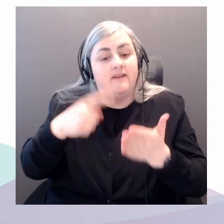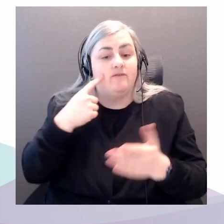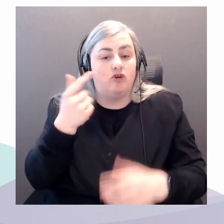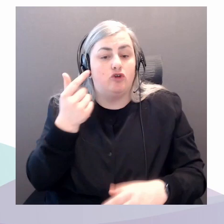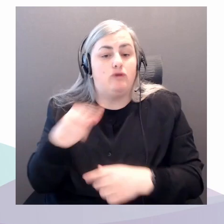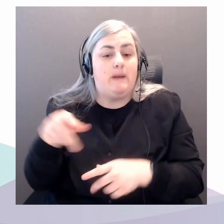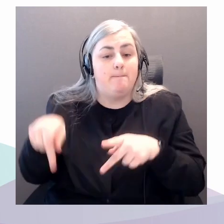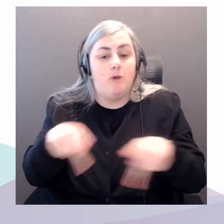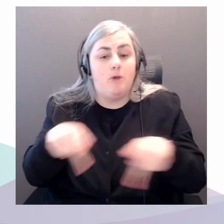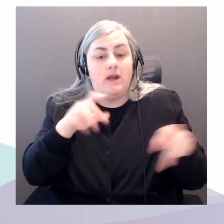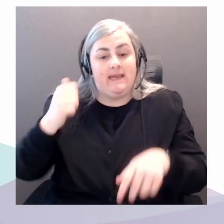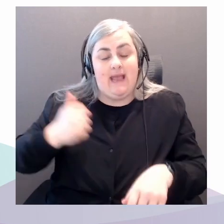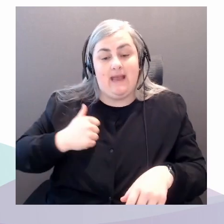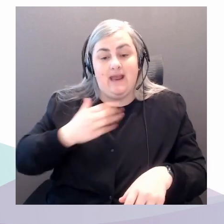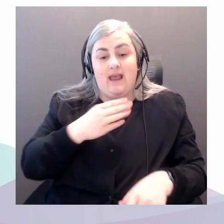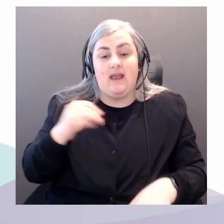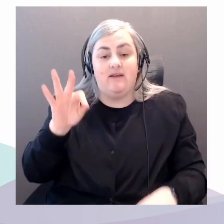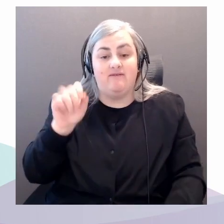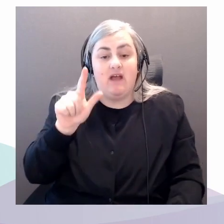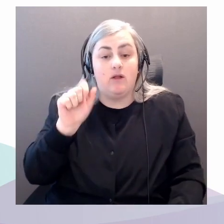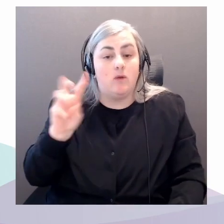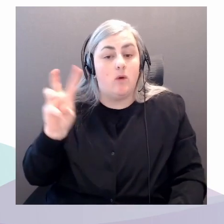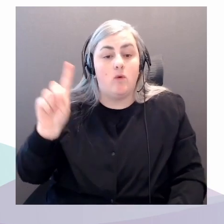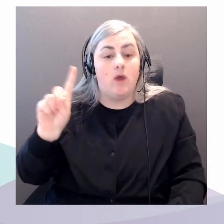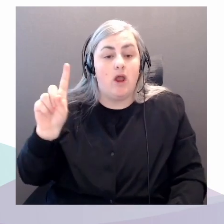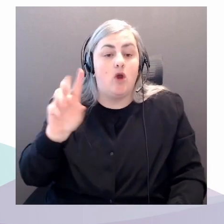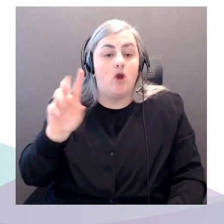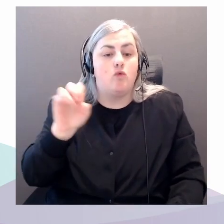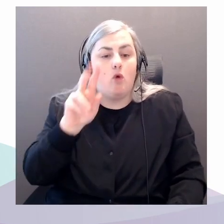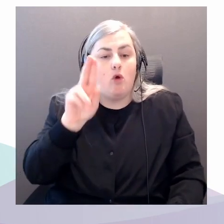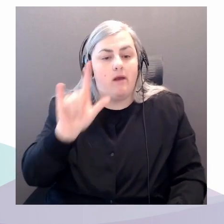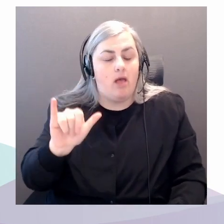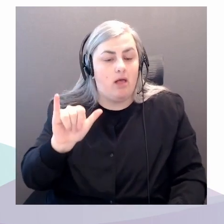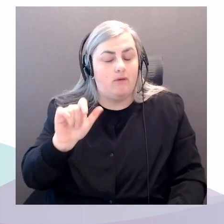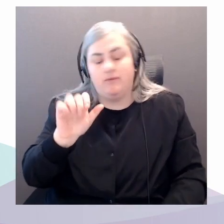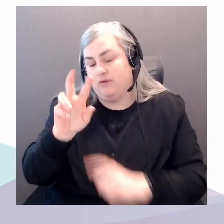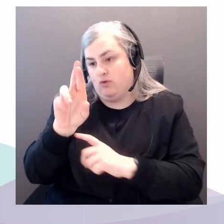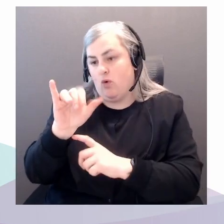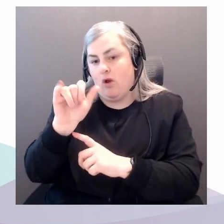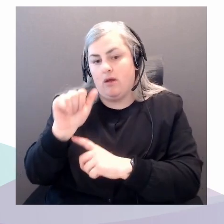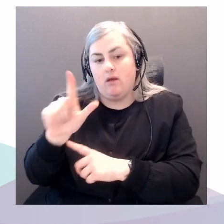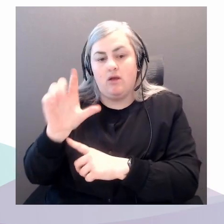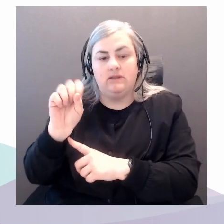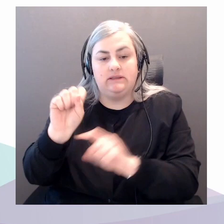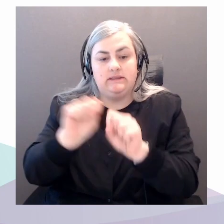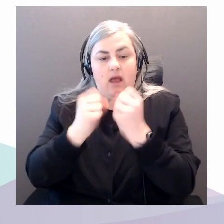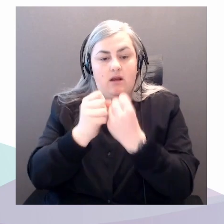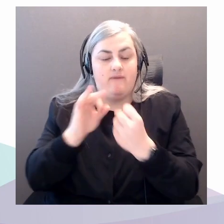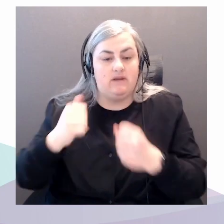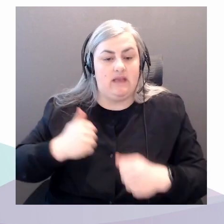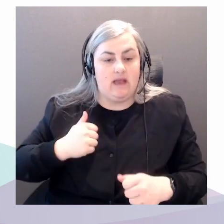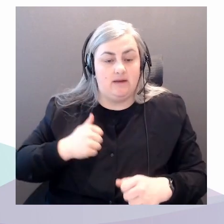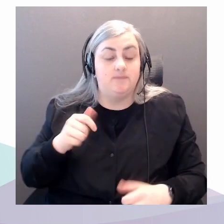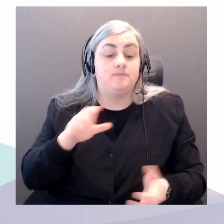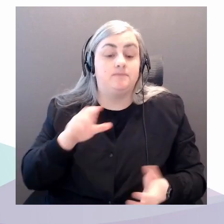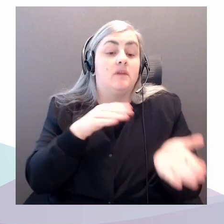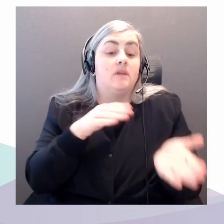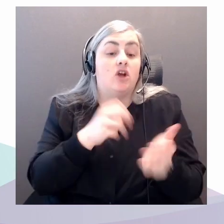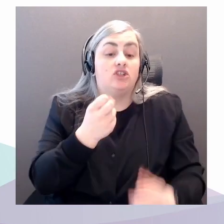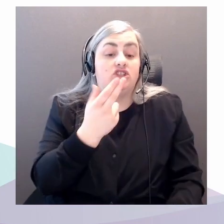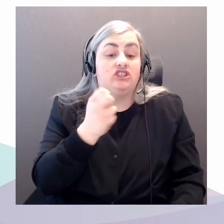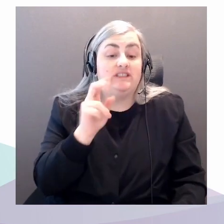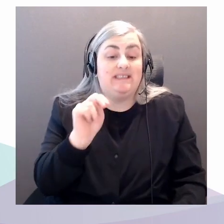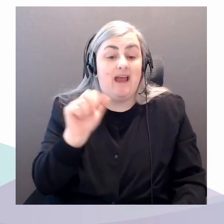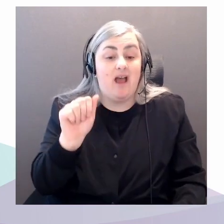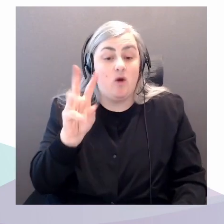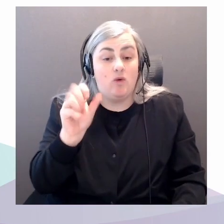Dr. Sheena Wilson is a professor of media, communications, and cultural studies at the University of